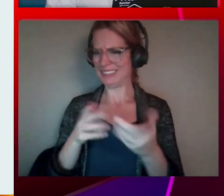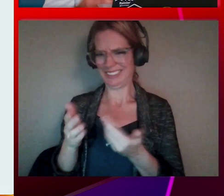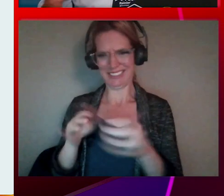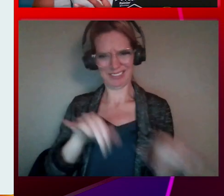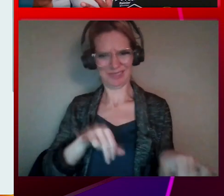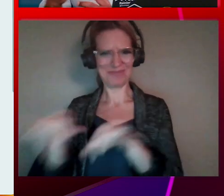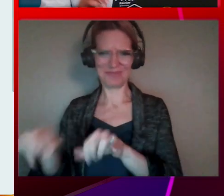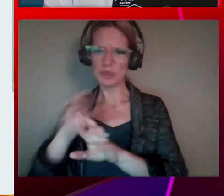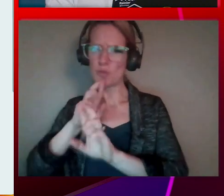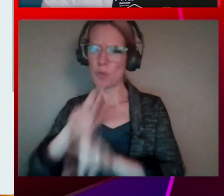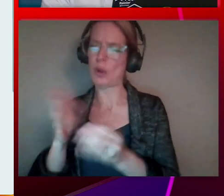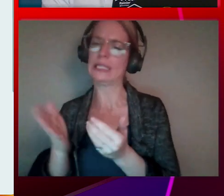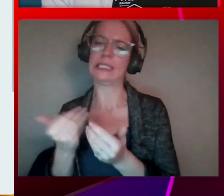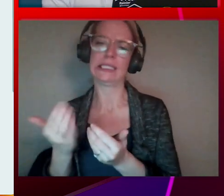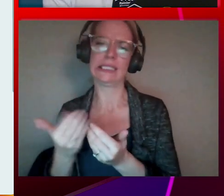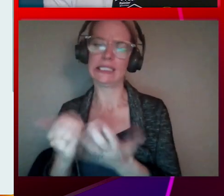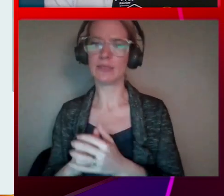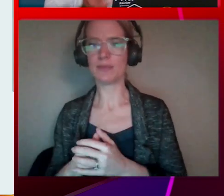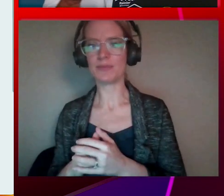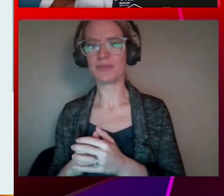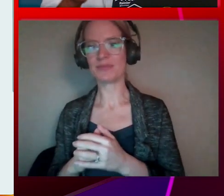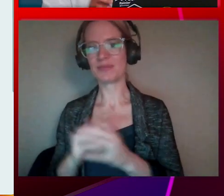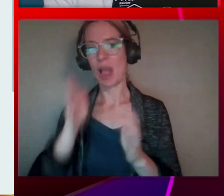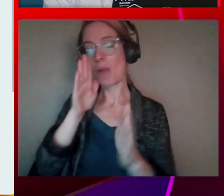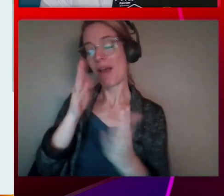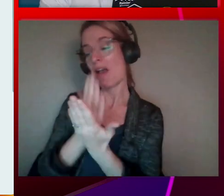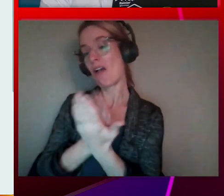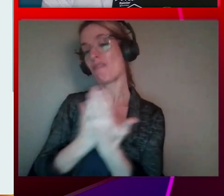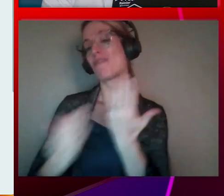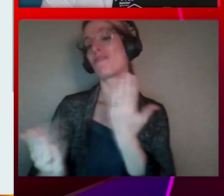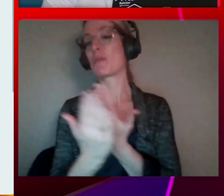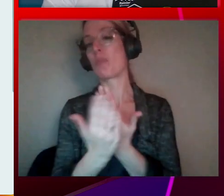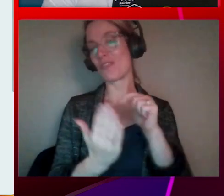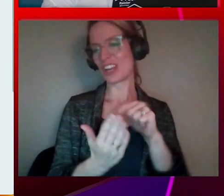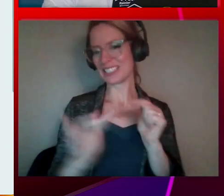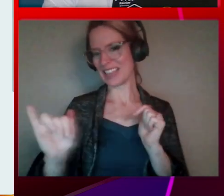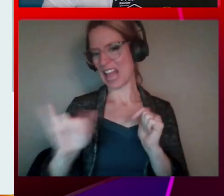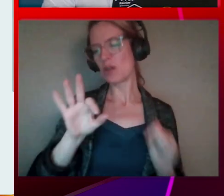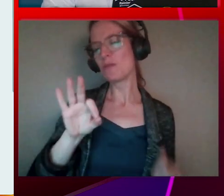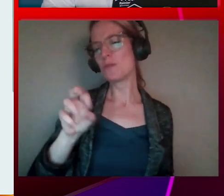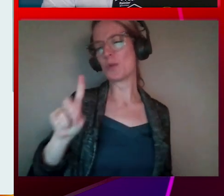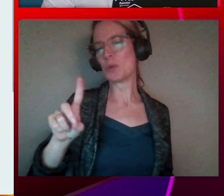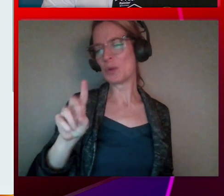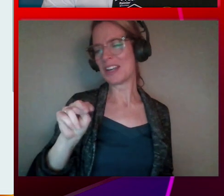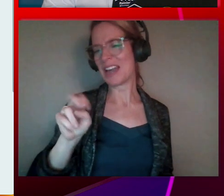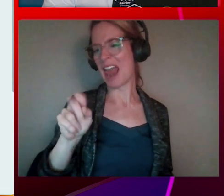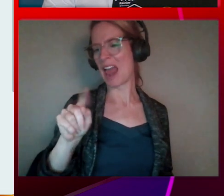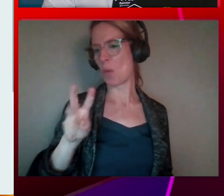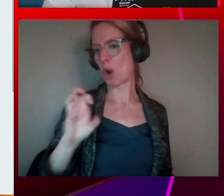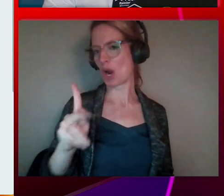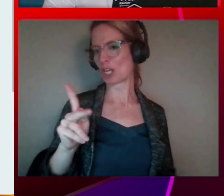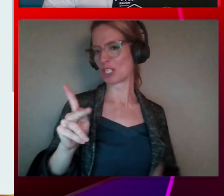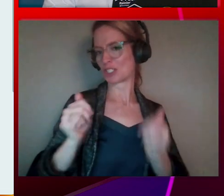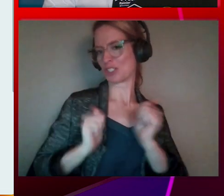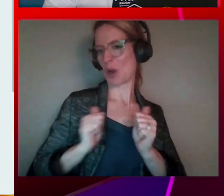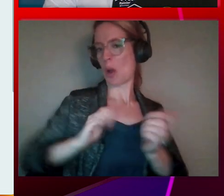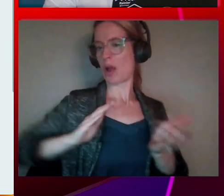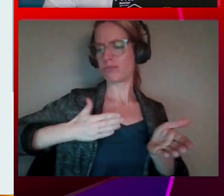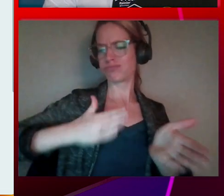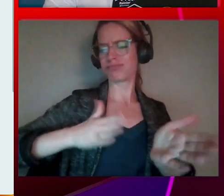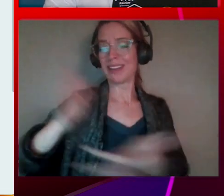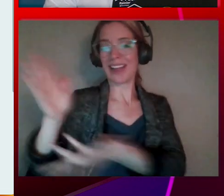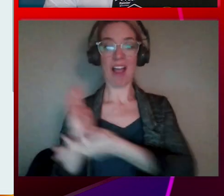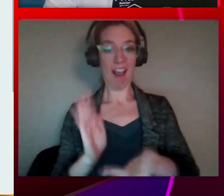over in the very Food Network style to one that I built earlier. And you can see that. nice. I have kind of